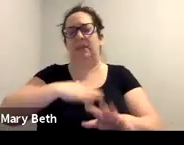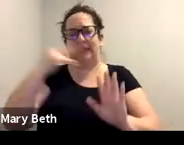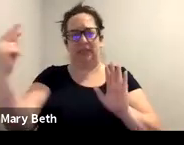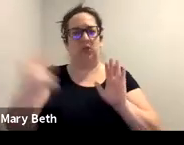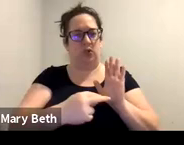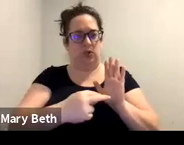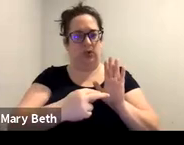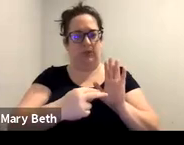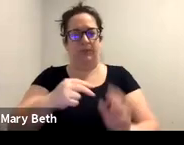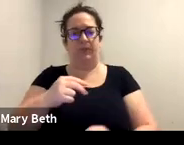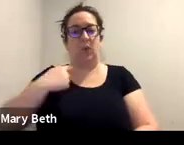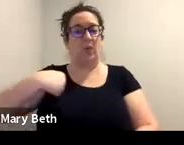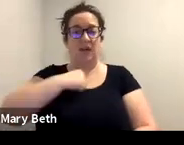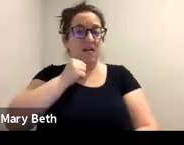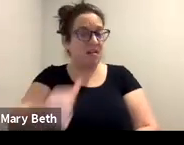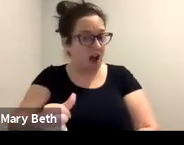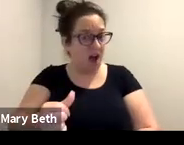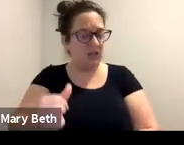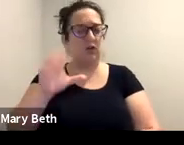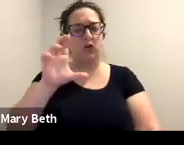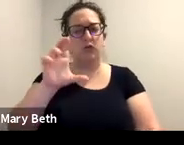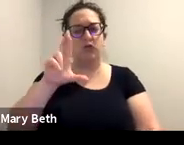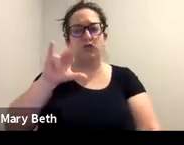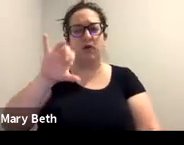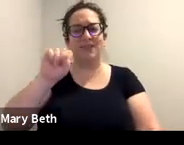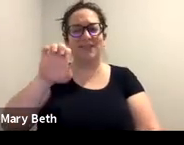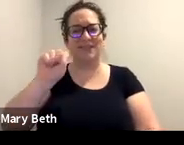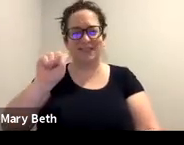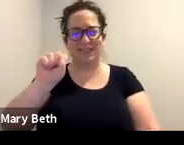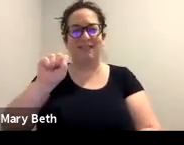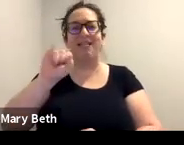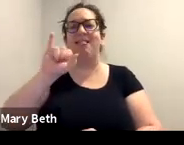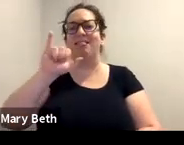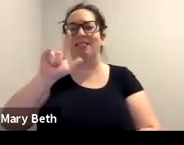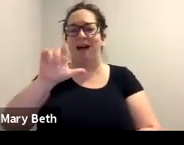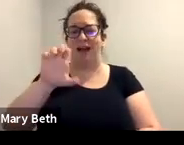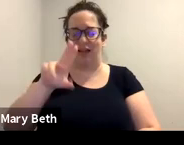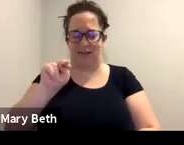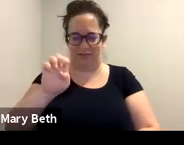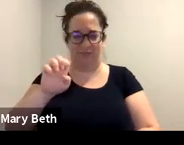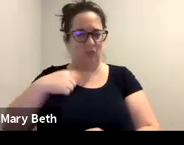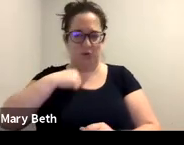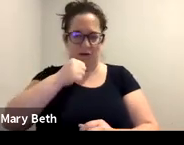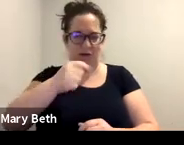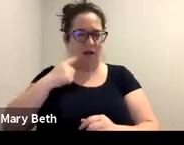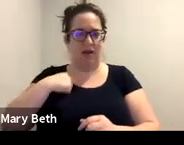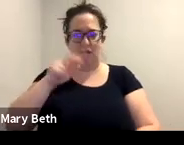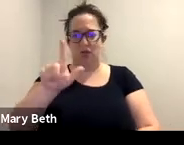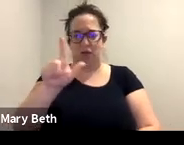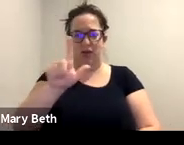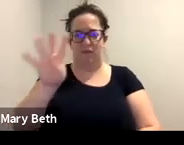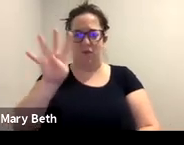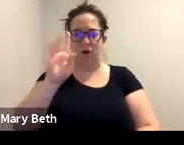that is all of your your expertise. Um, a lot of your programs have, uh, 24 hotlines. Um, so,